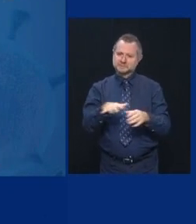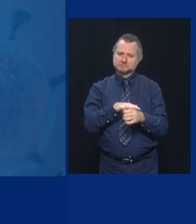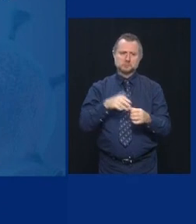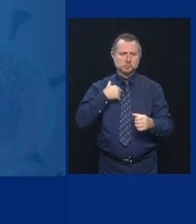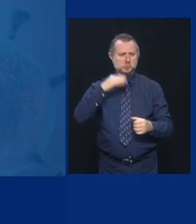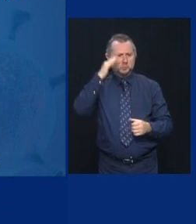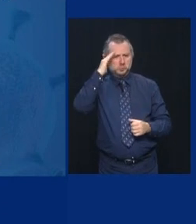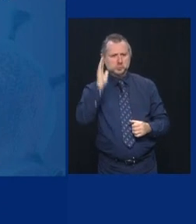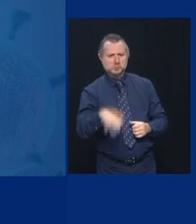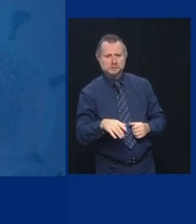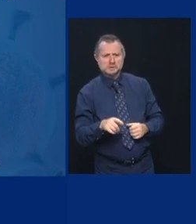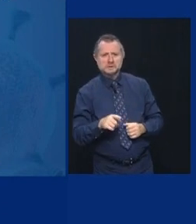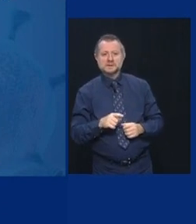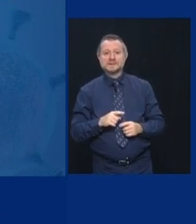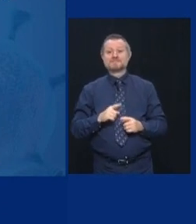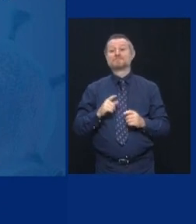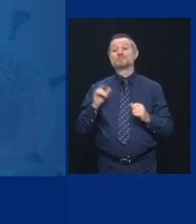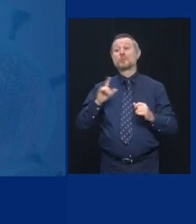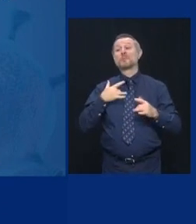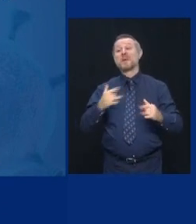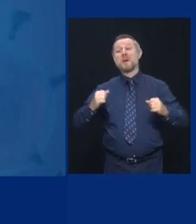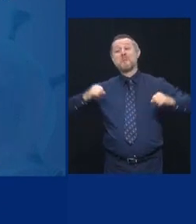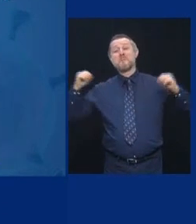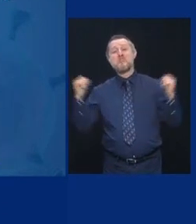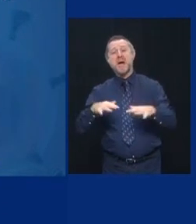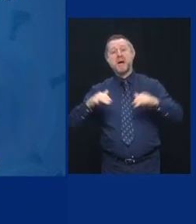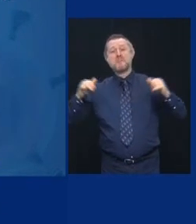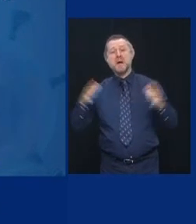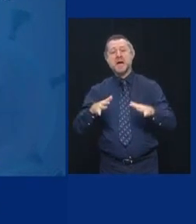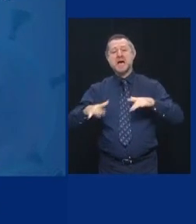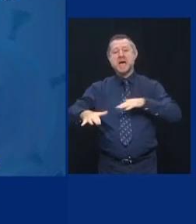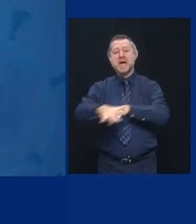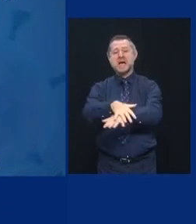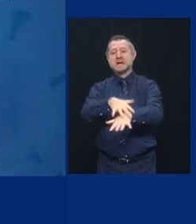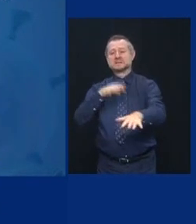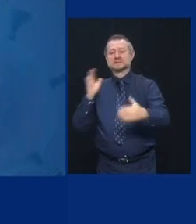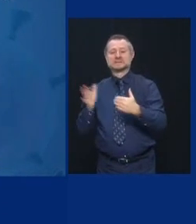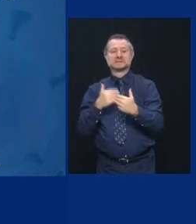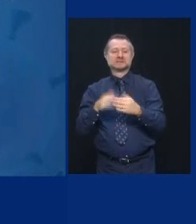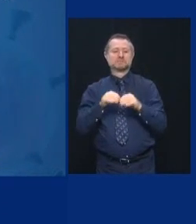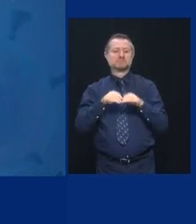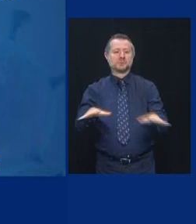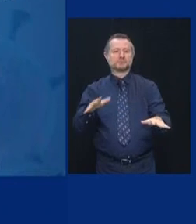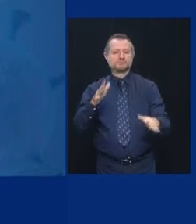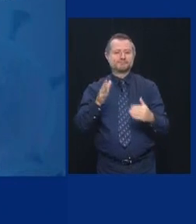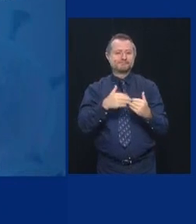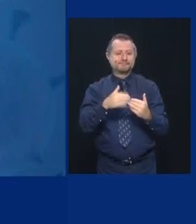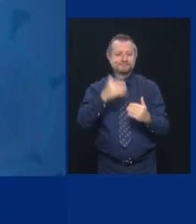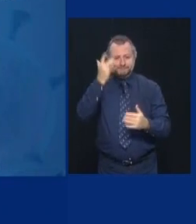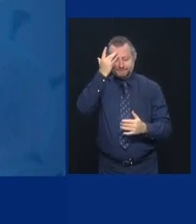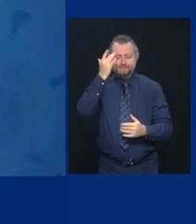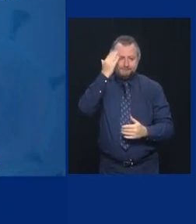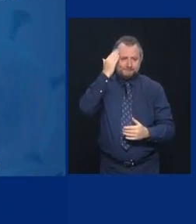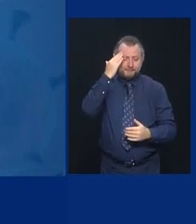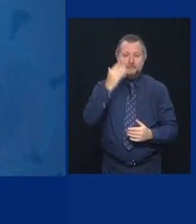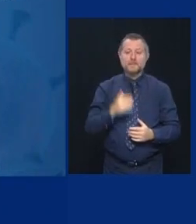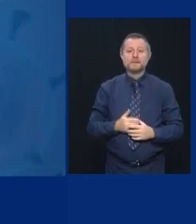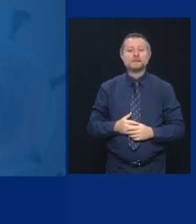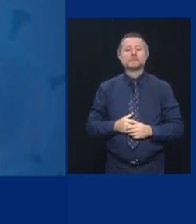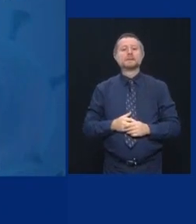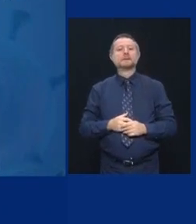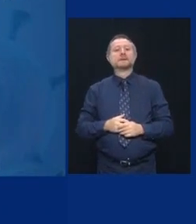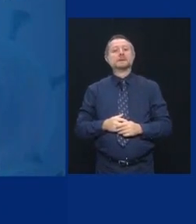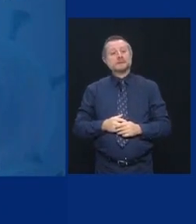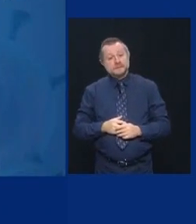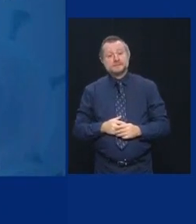mass gatherings are the super spreader events. We know there